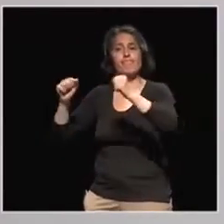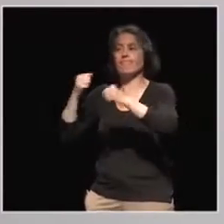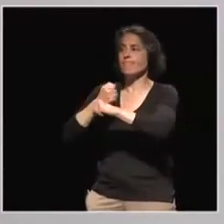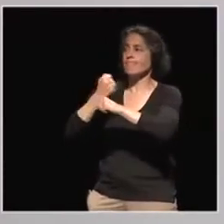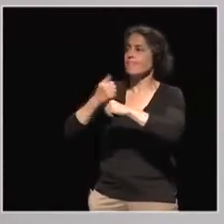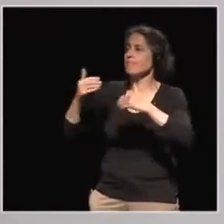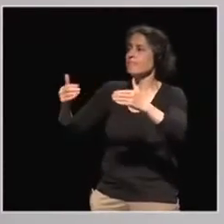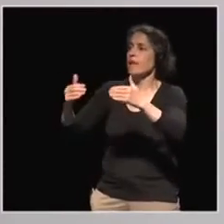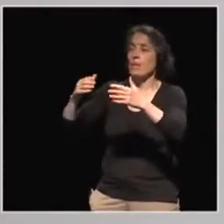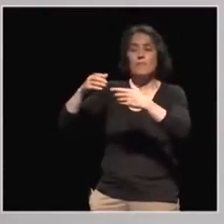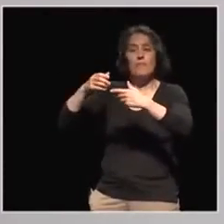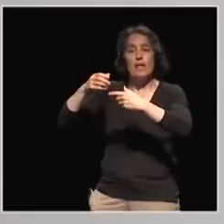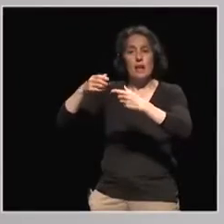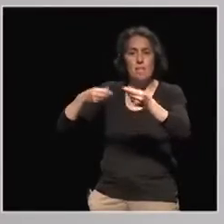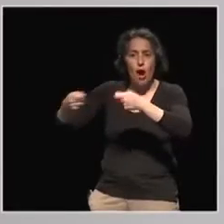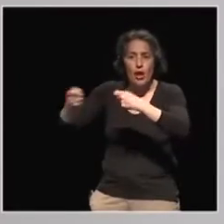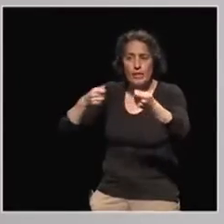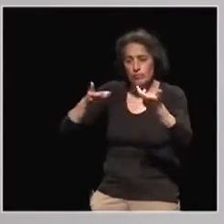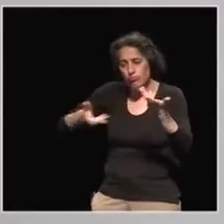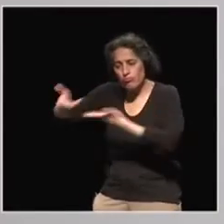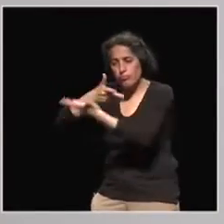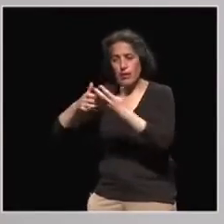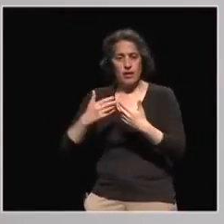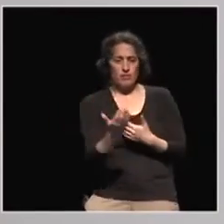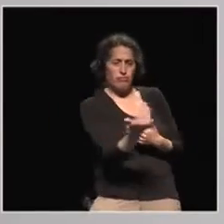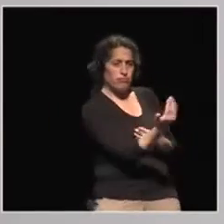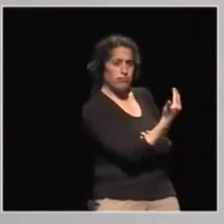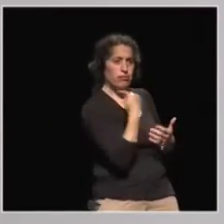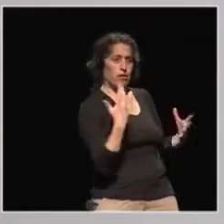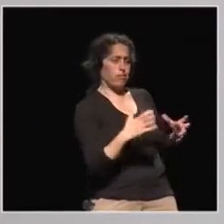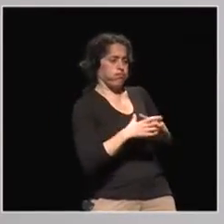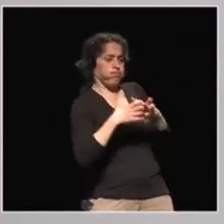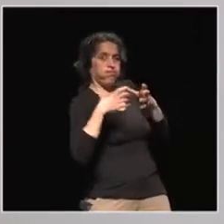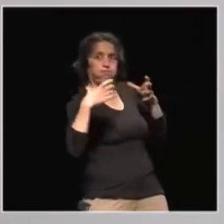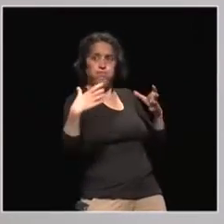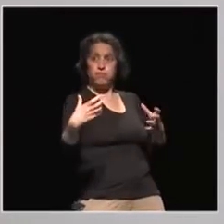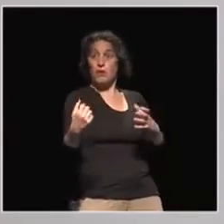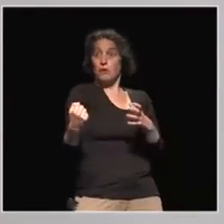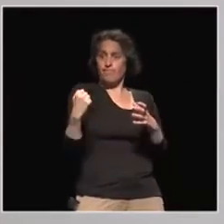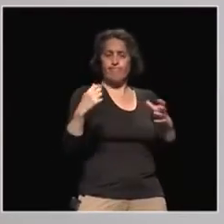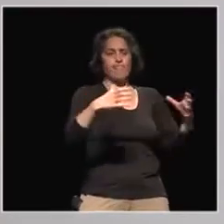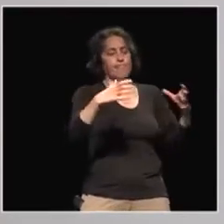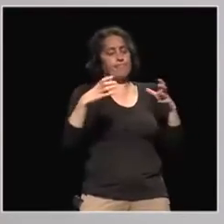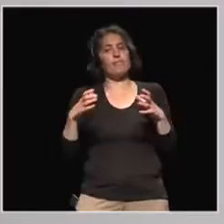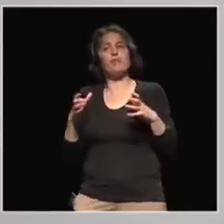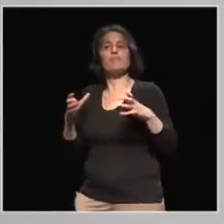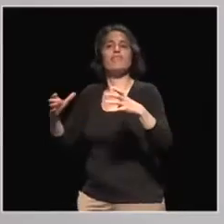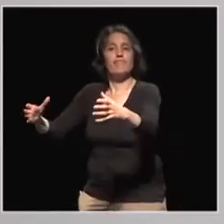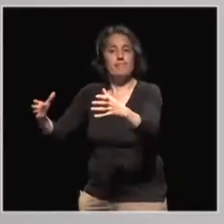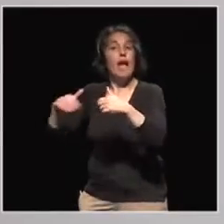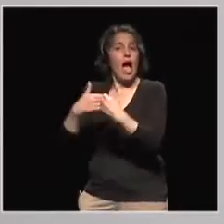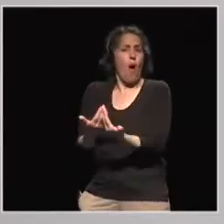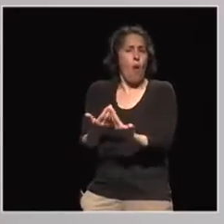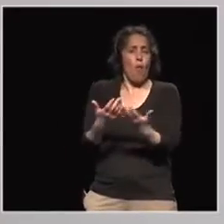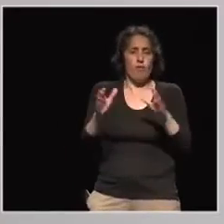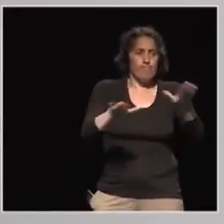it is to implement it and to reach a critical mass of people. How do we do that? So we would like to have your reaction